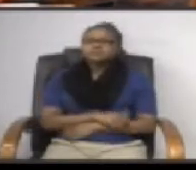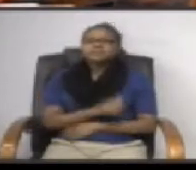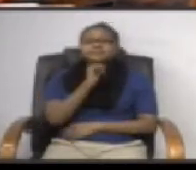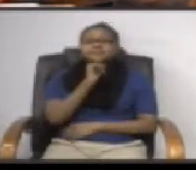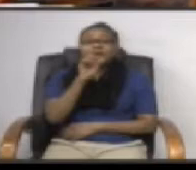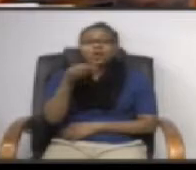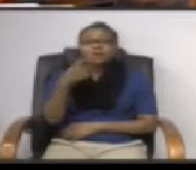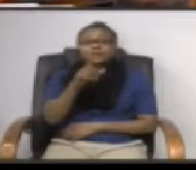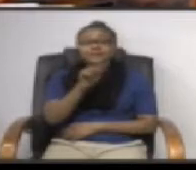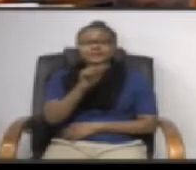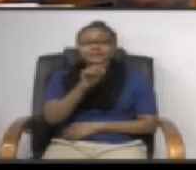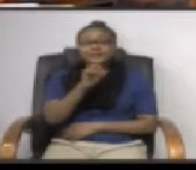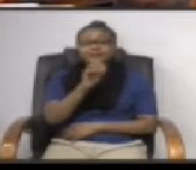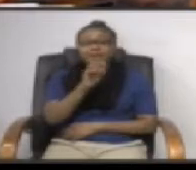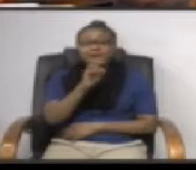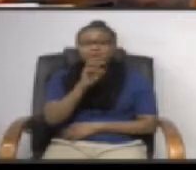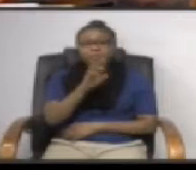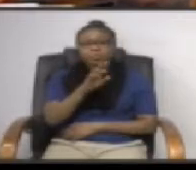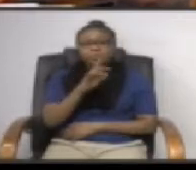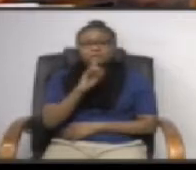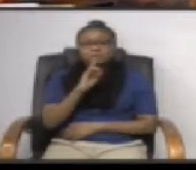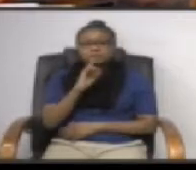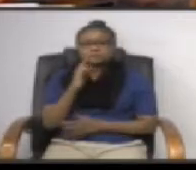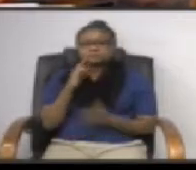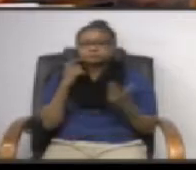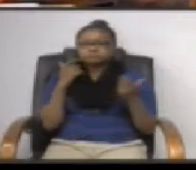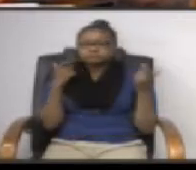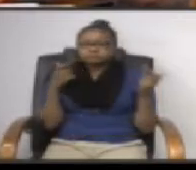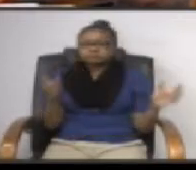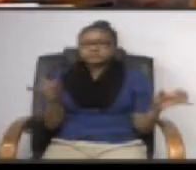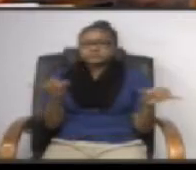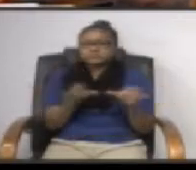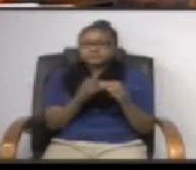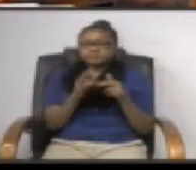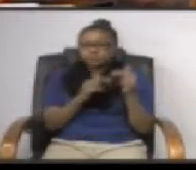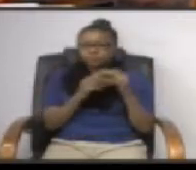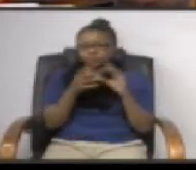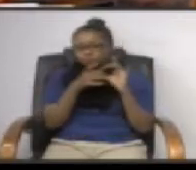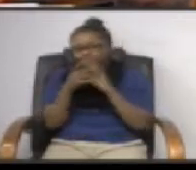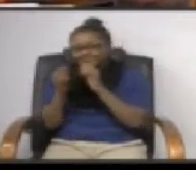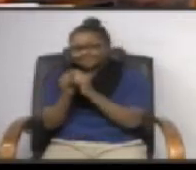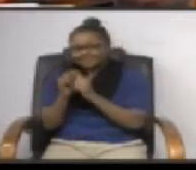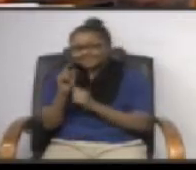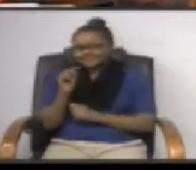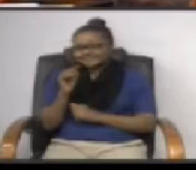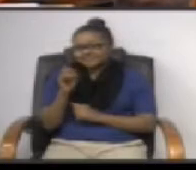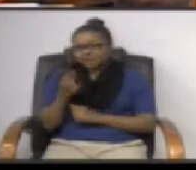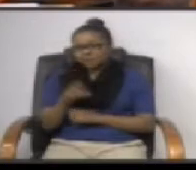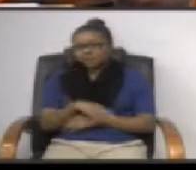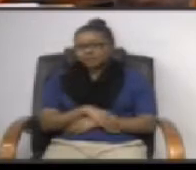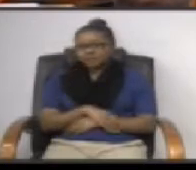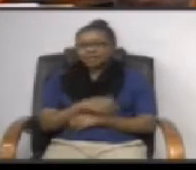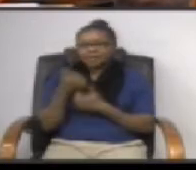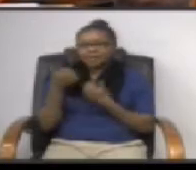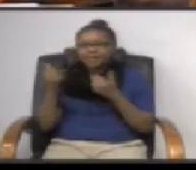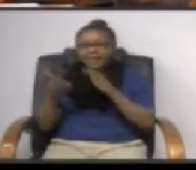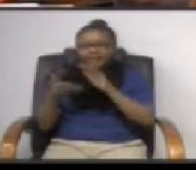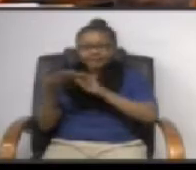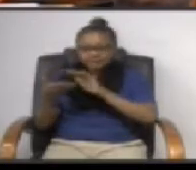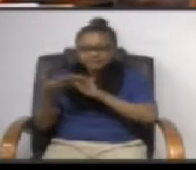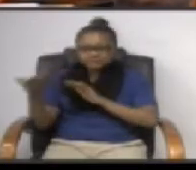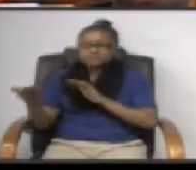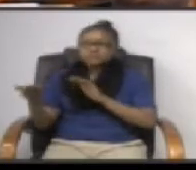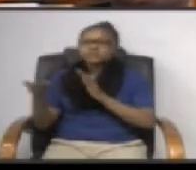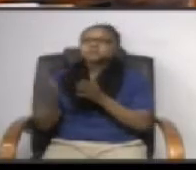not just a tower it's a it's a pretty sizable building that goes along with it and it requires a lot of maintenance so you